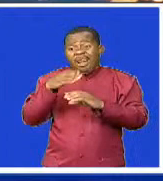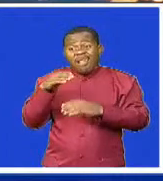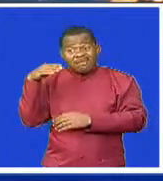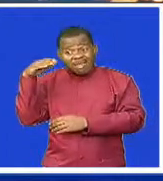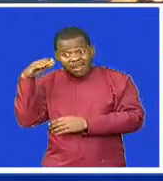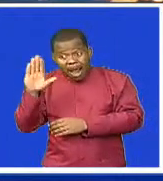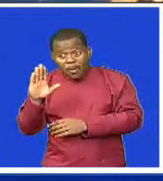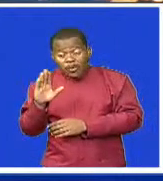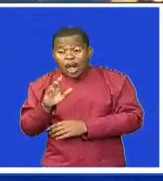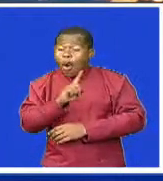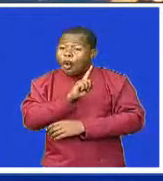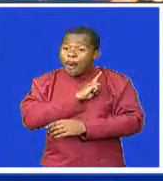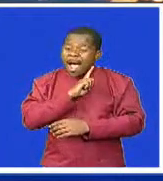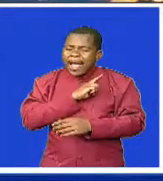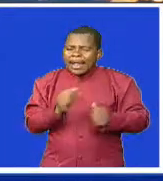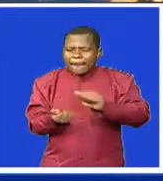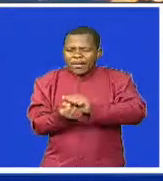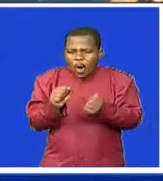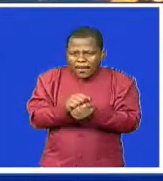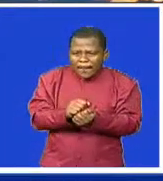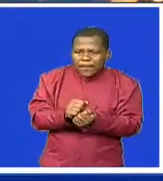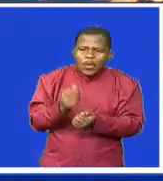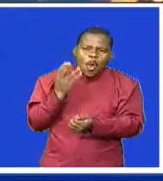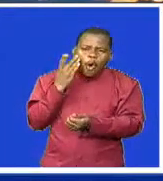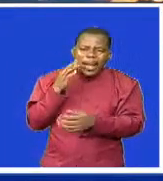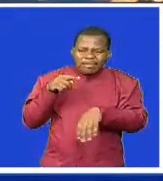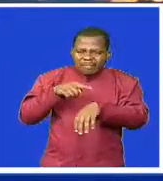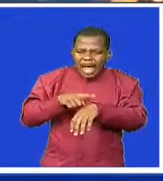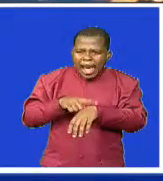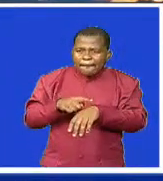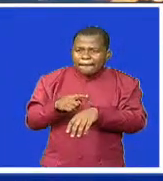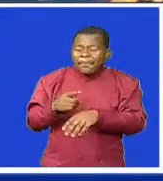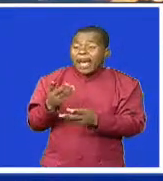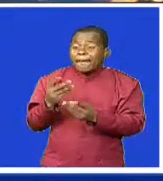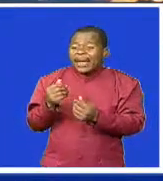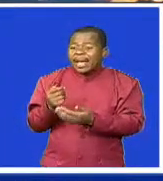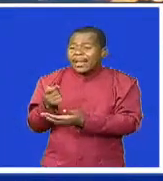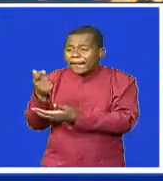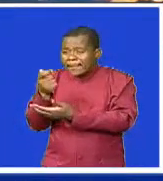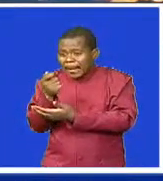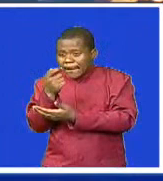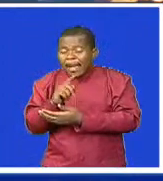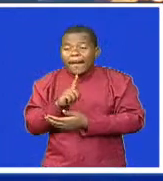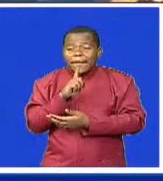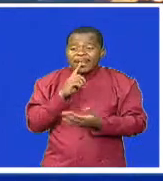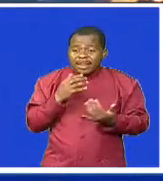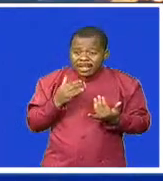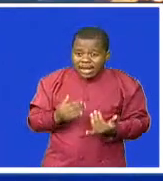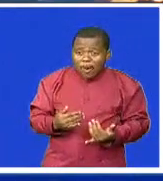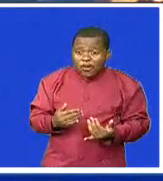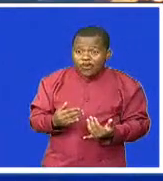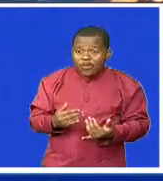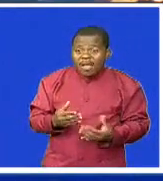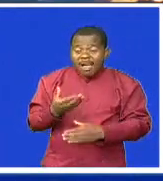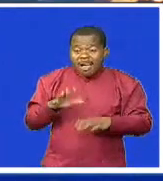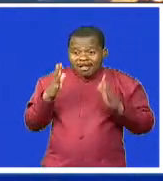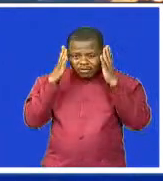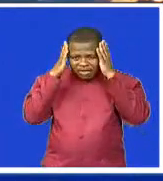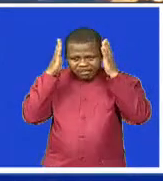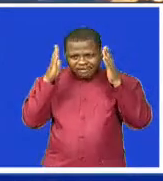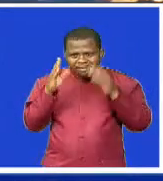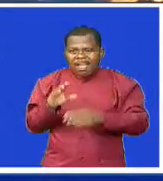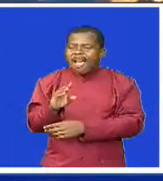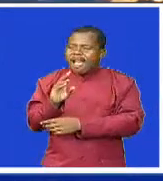claim their winnings. This follows the launching of Moola Sport, a local online betting platform for local and international football.